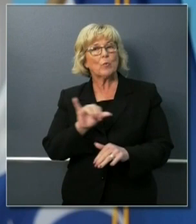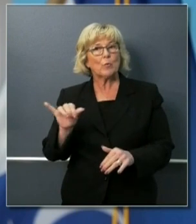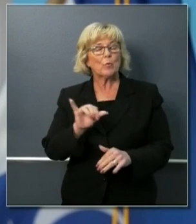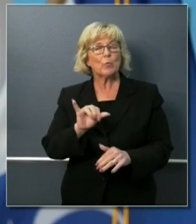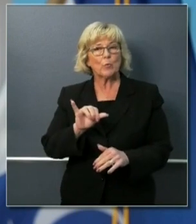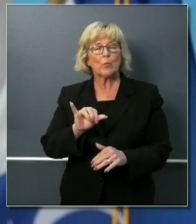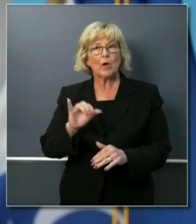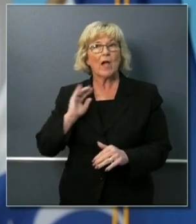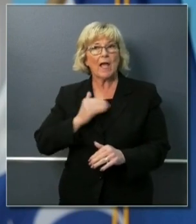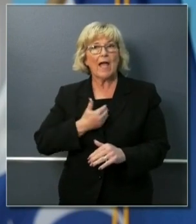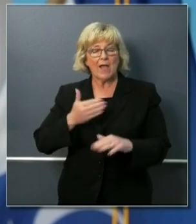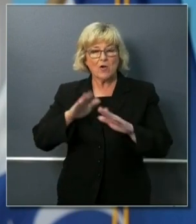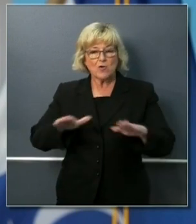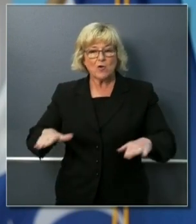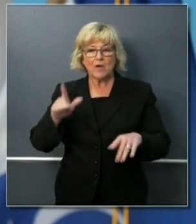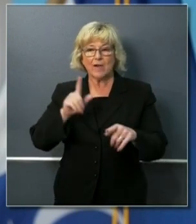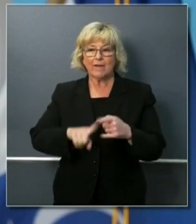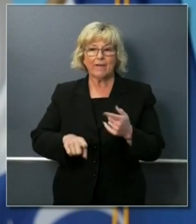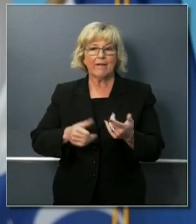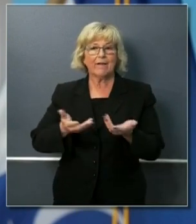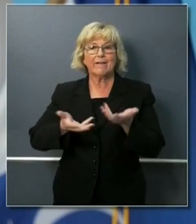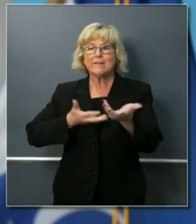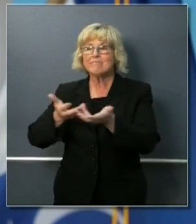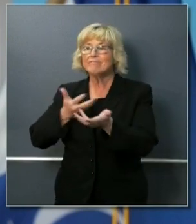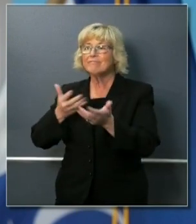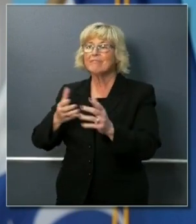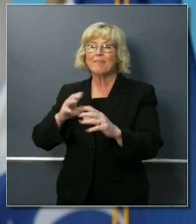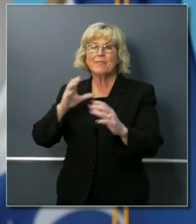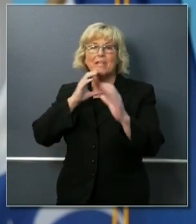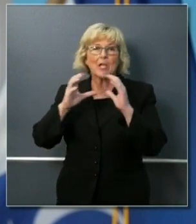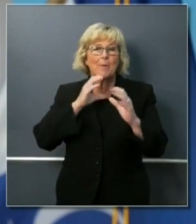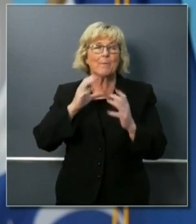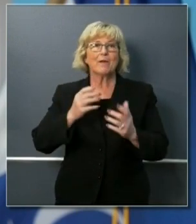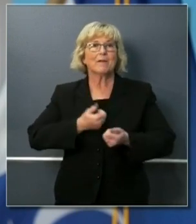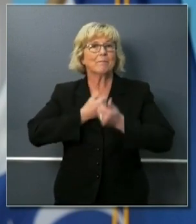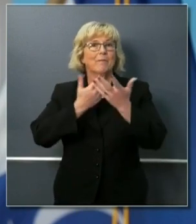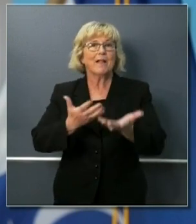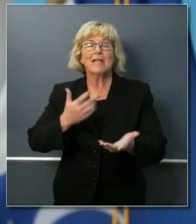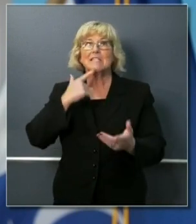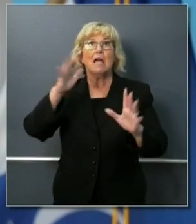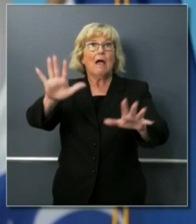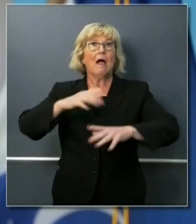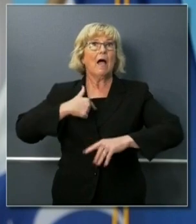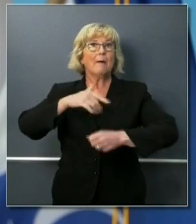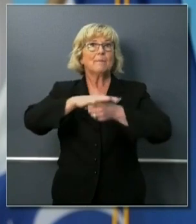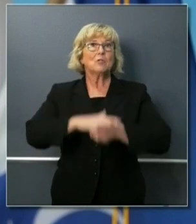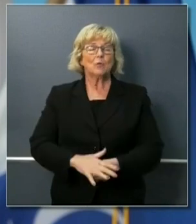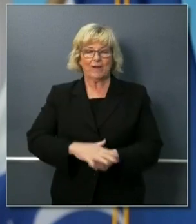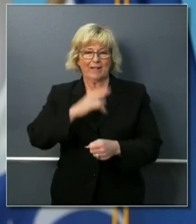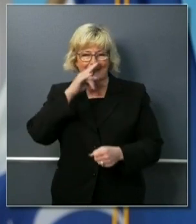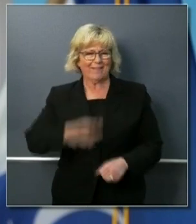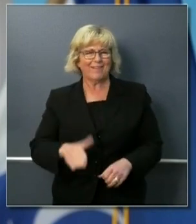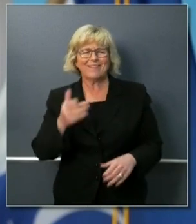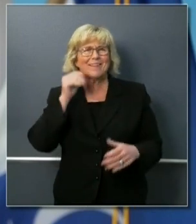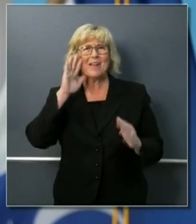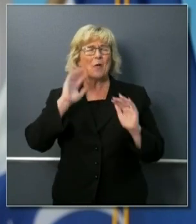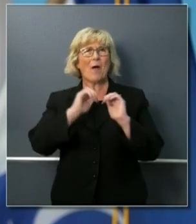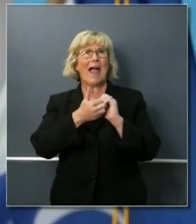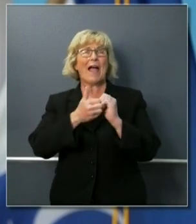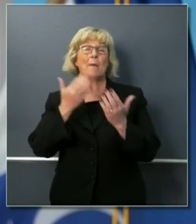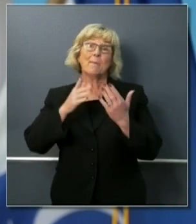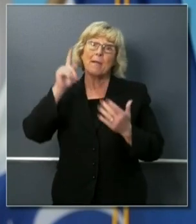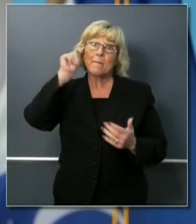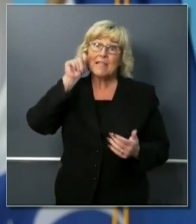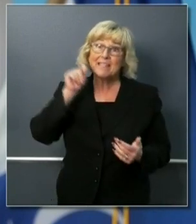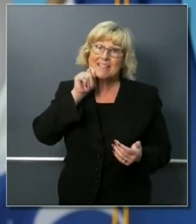our children aren't able to communicate words like this boy I'm completely stressed out not a young child maybe a teenager